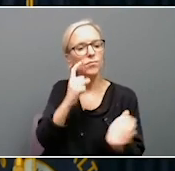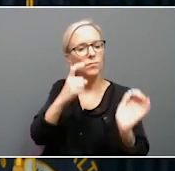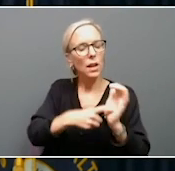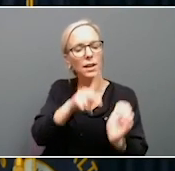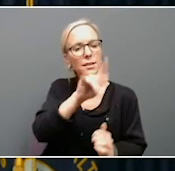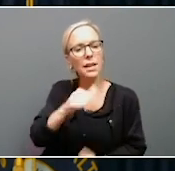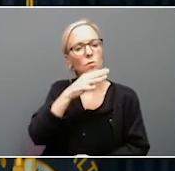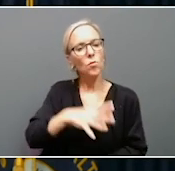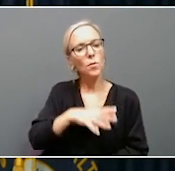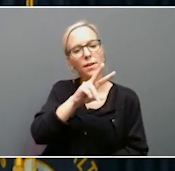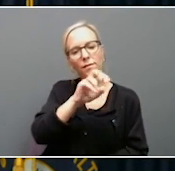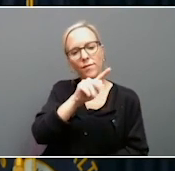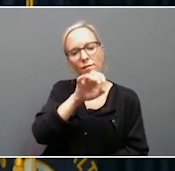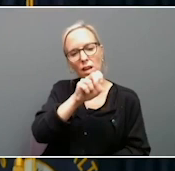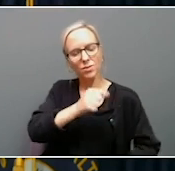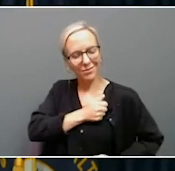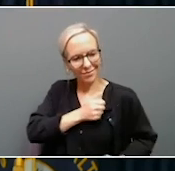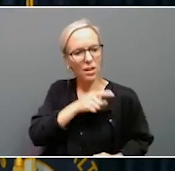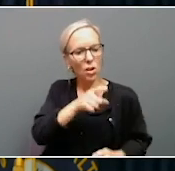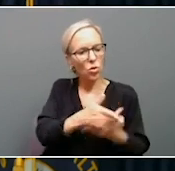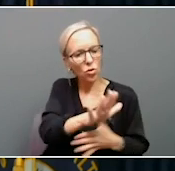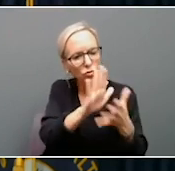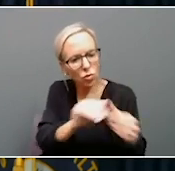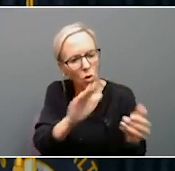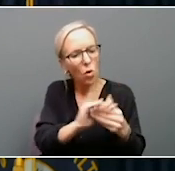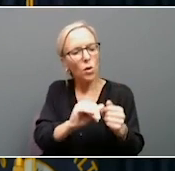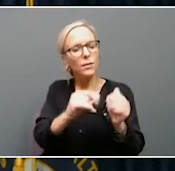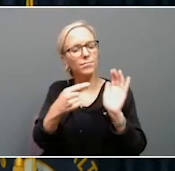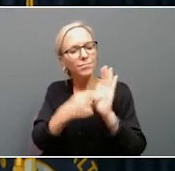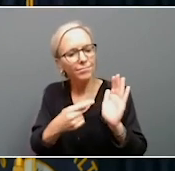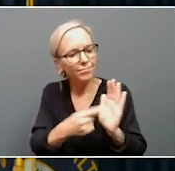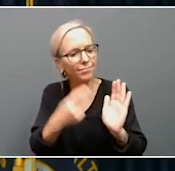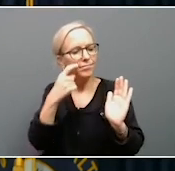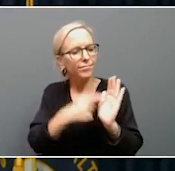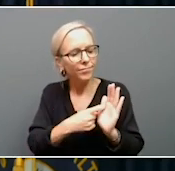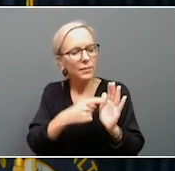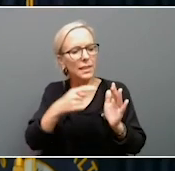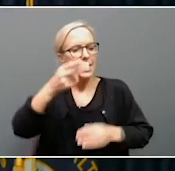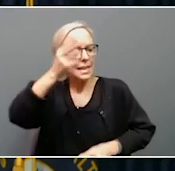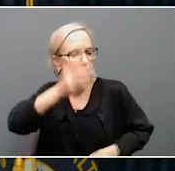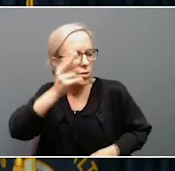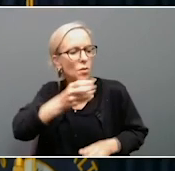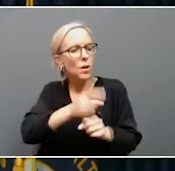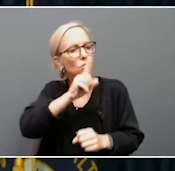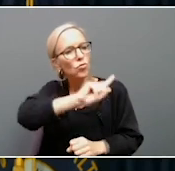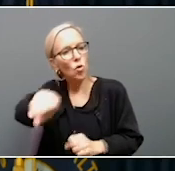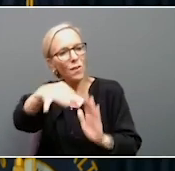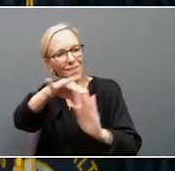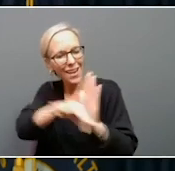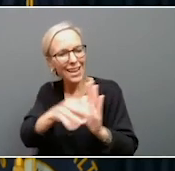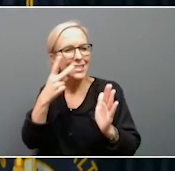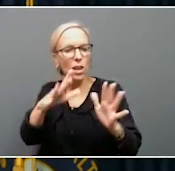stories through objects, images, documents, and oral histories. Be sure to stop by Frankfurt and see this incredible